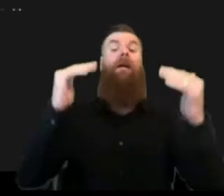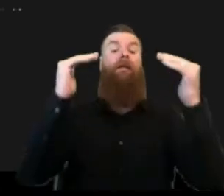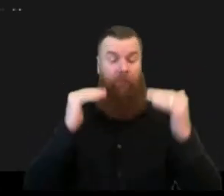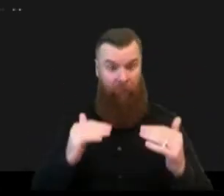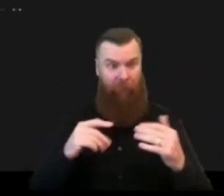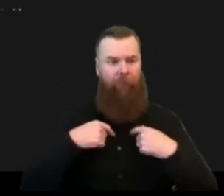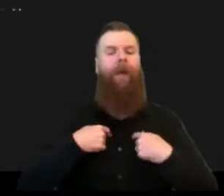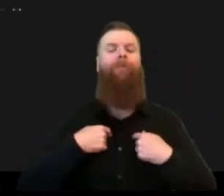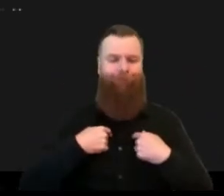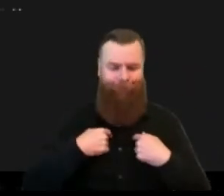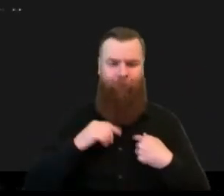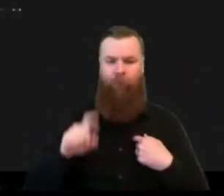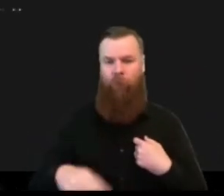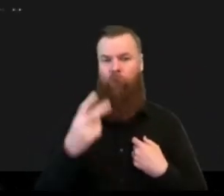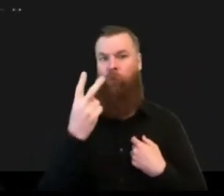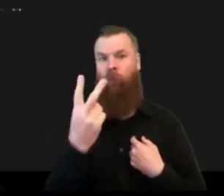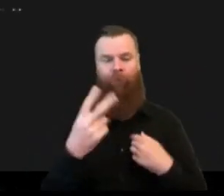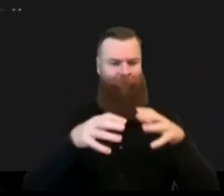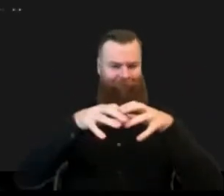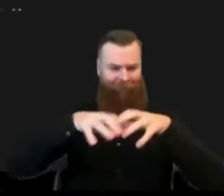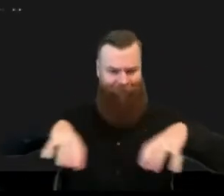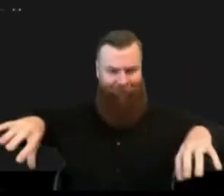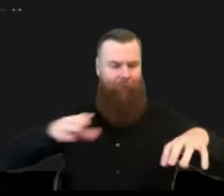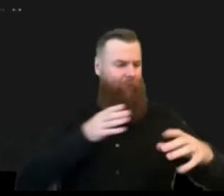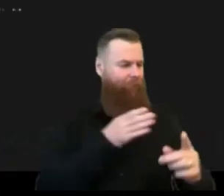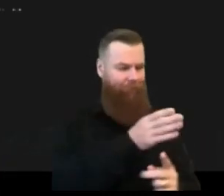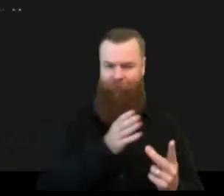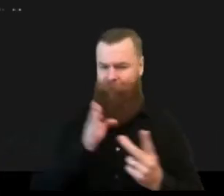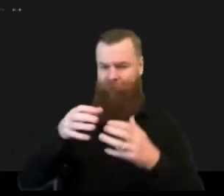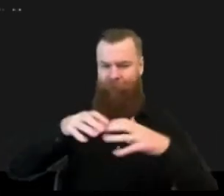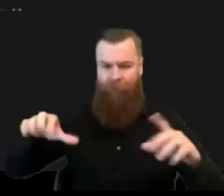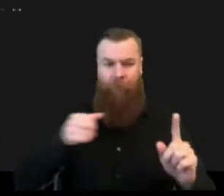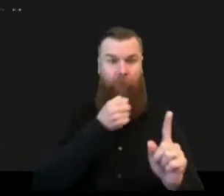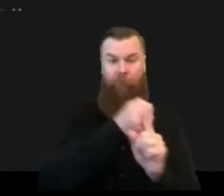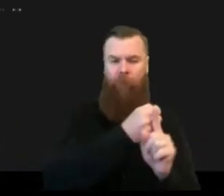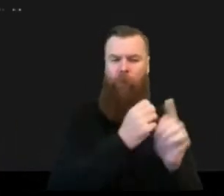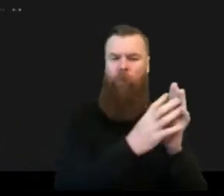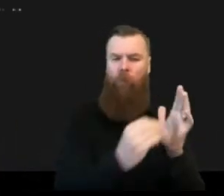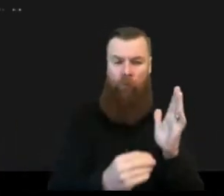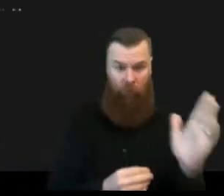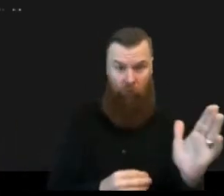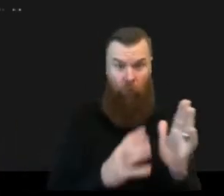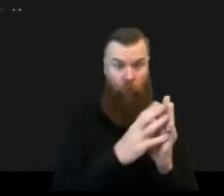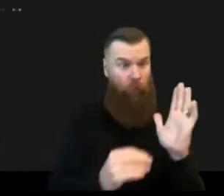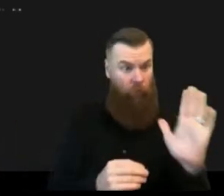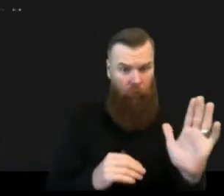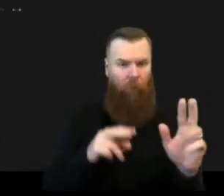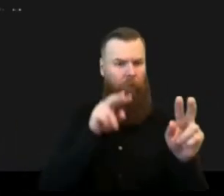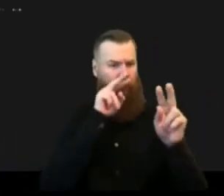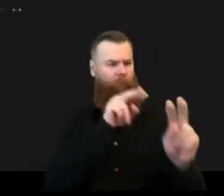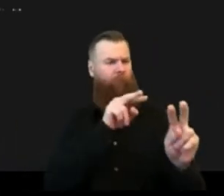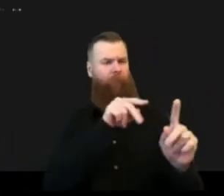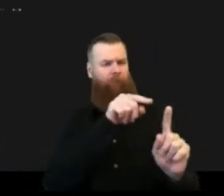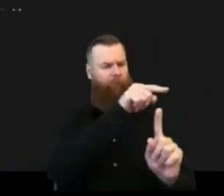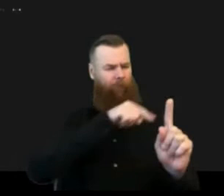so first of all models that look at the past to understand you know um where risk